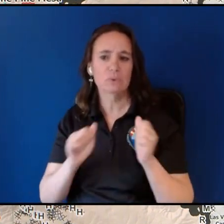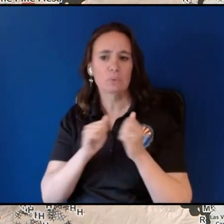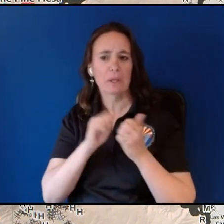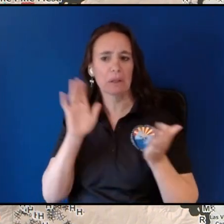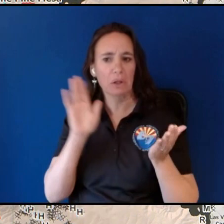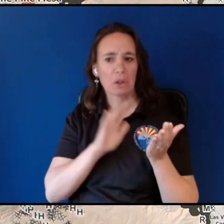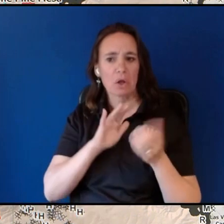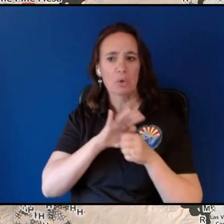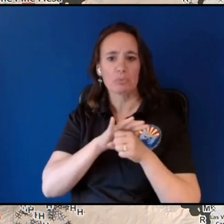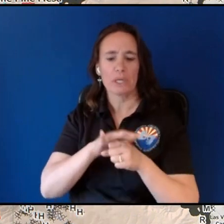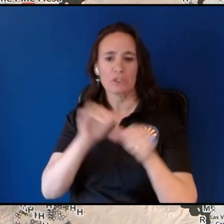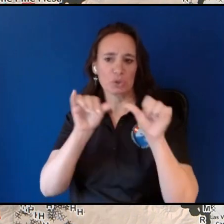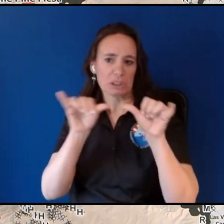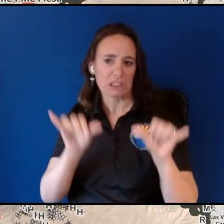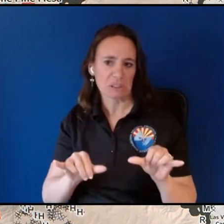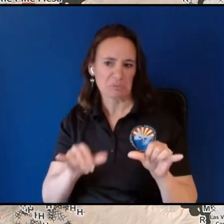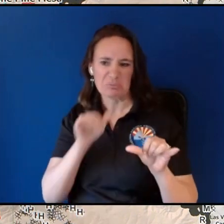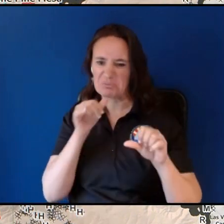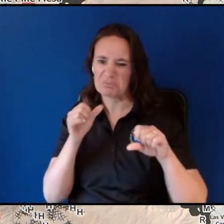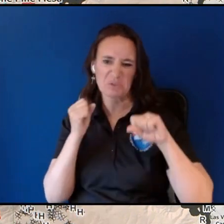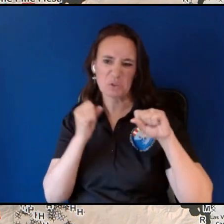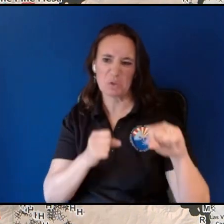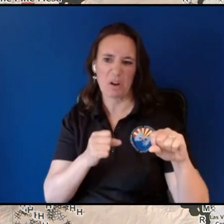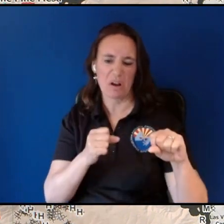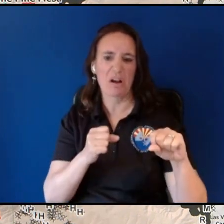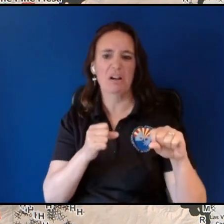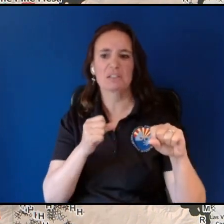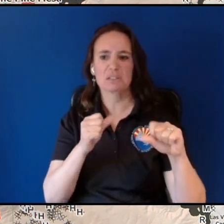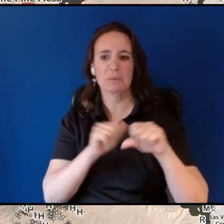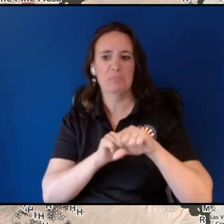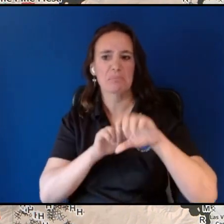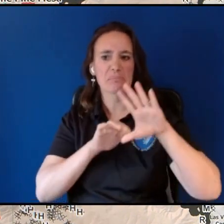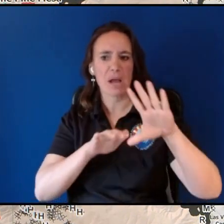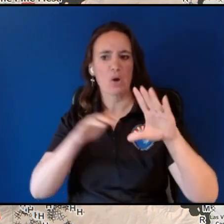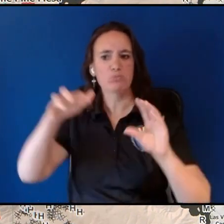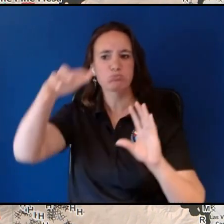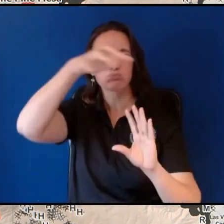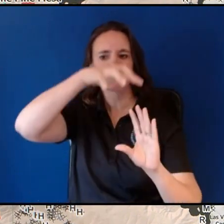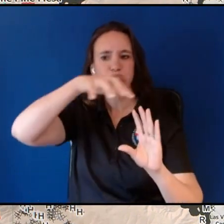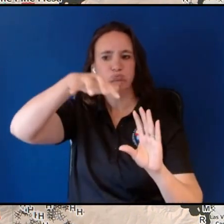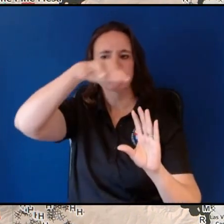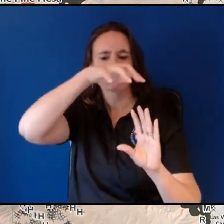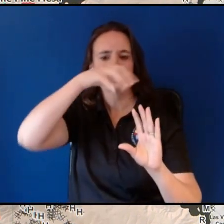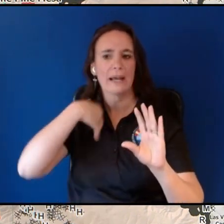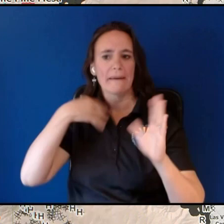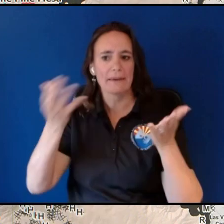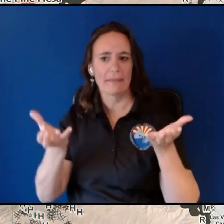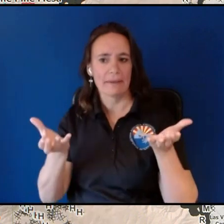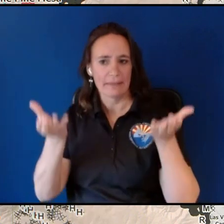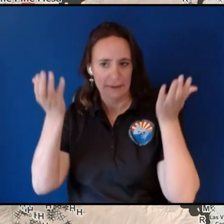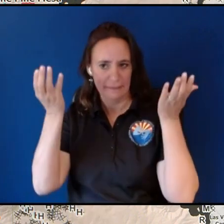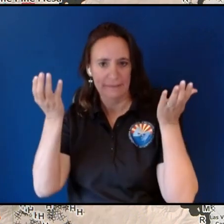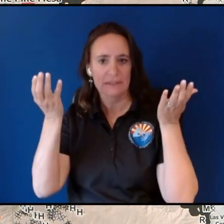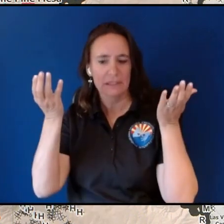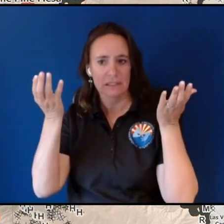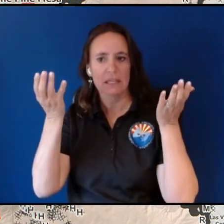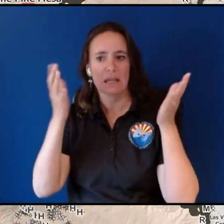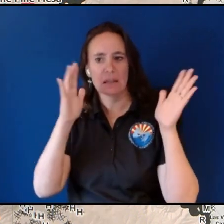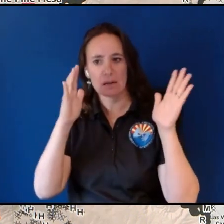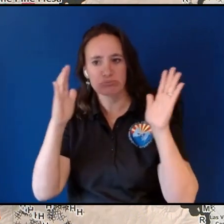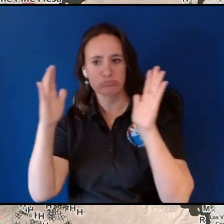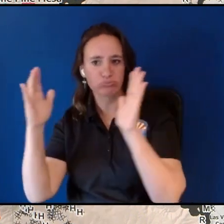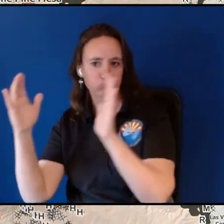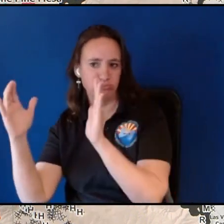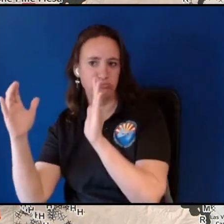really weren't strong they were just forming over the mountain crests where we had that area of lift and then kind of gradually shifting eastward